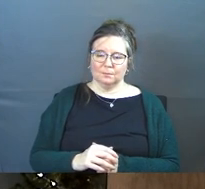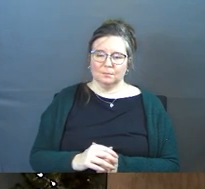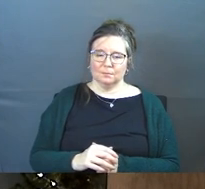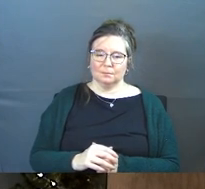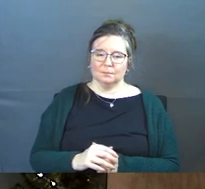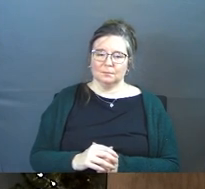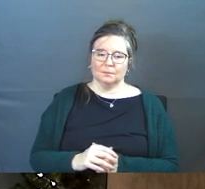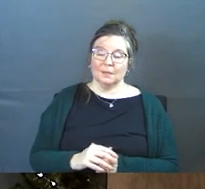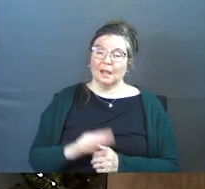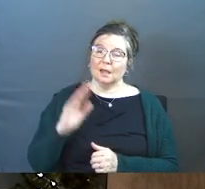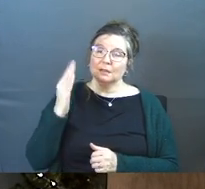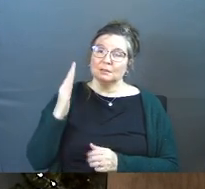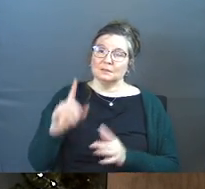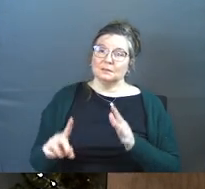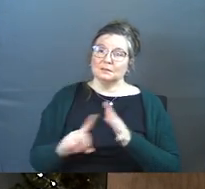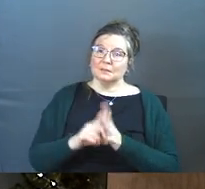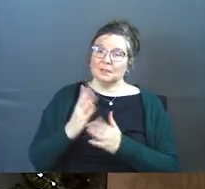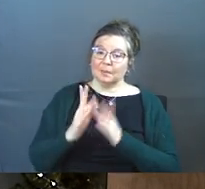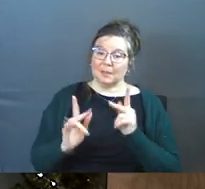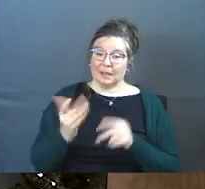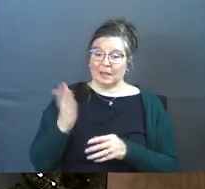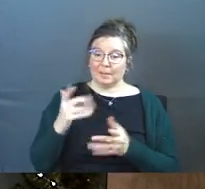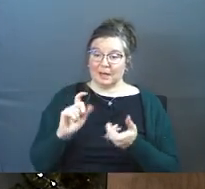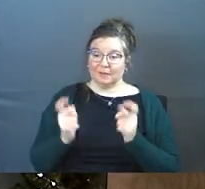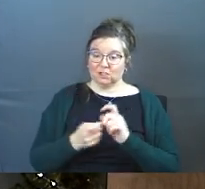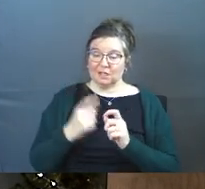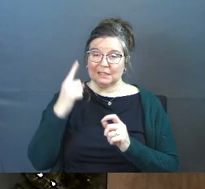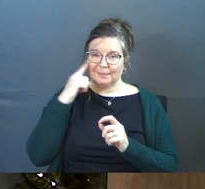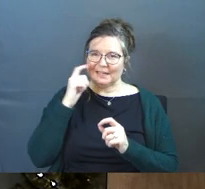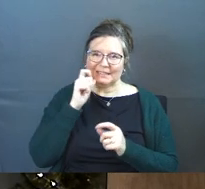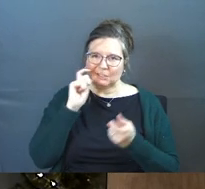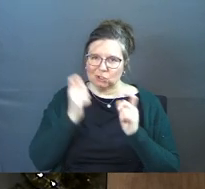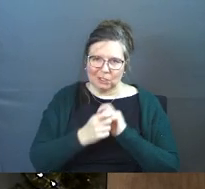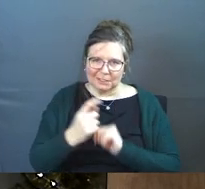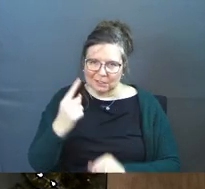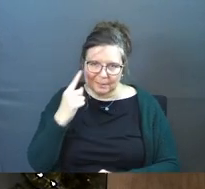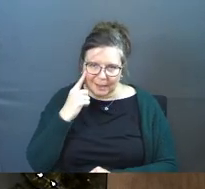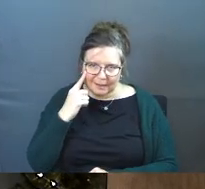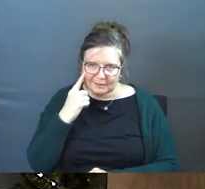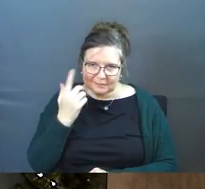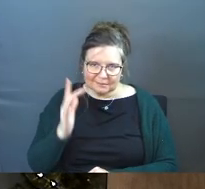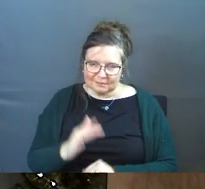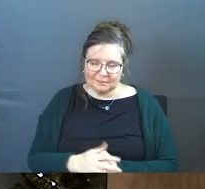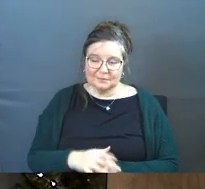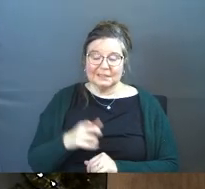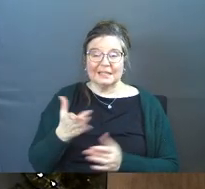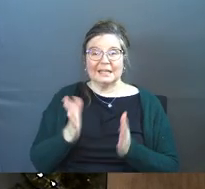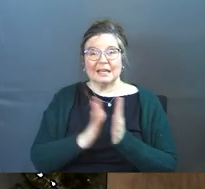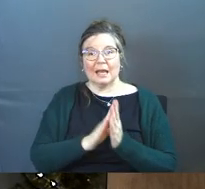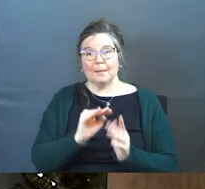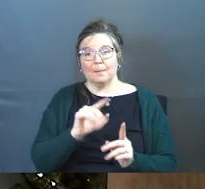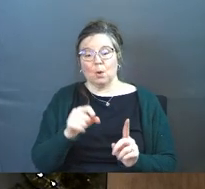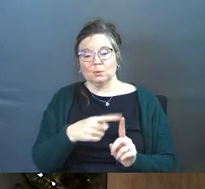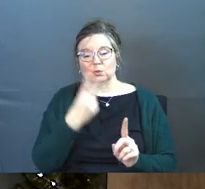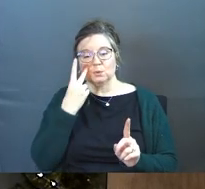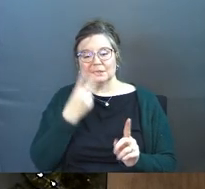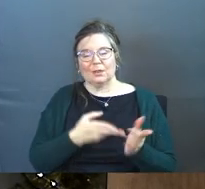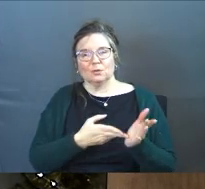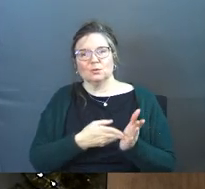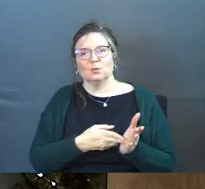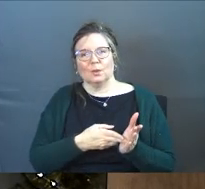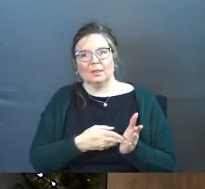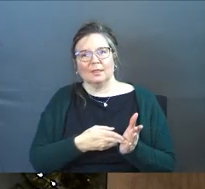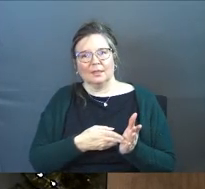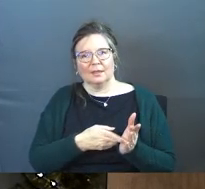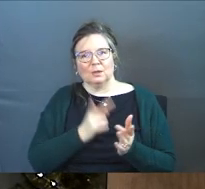and it it appears to some people like God might have changed his mind he didn't change his mind he asked Moses to see the truth